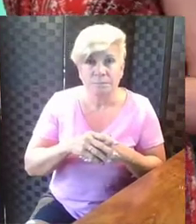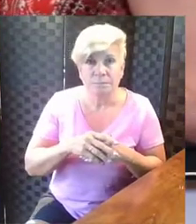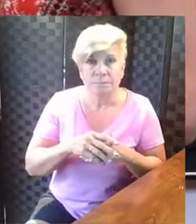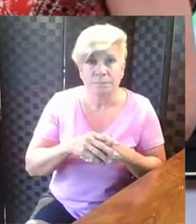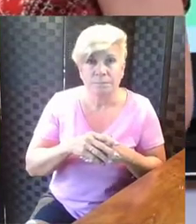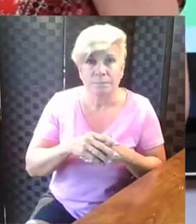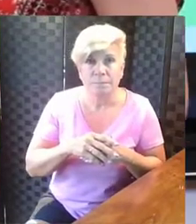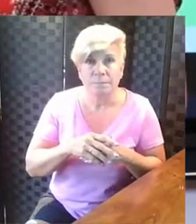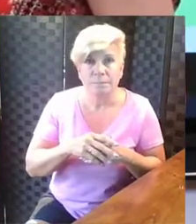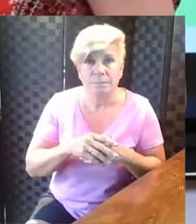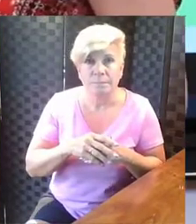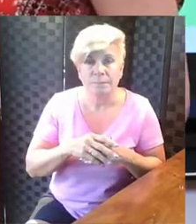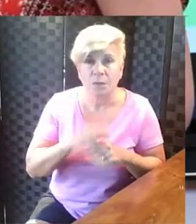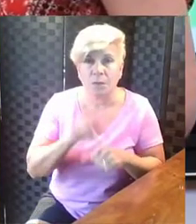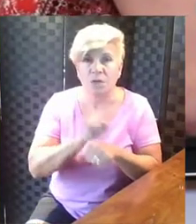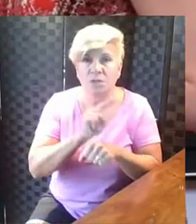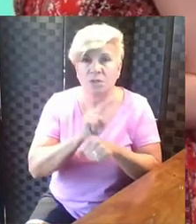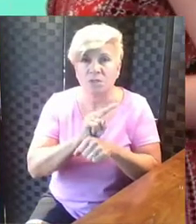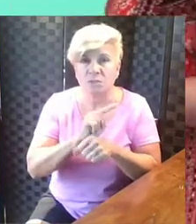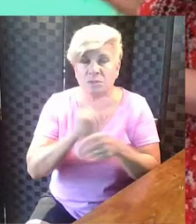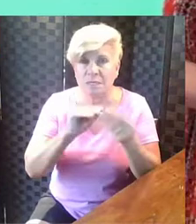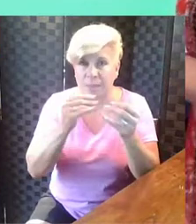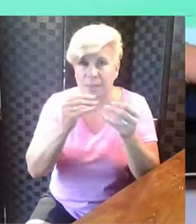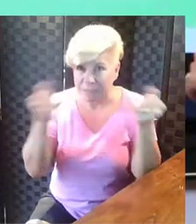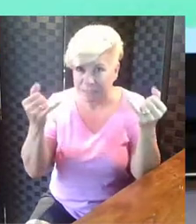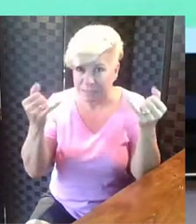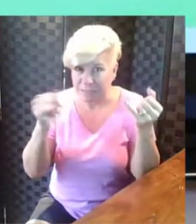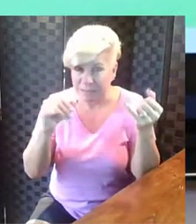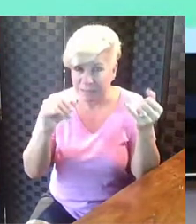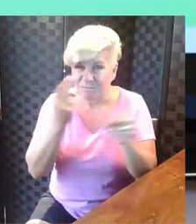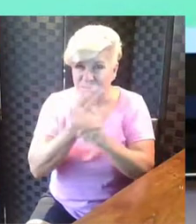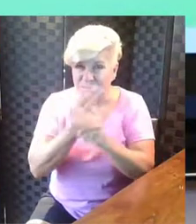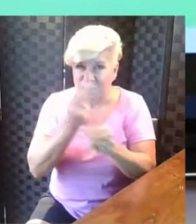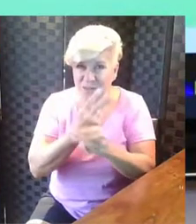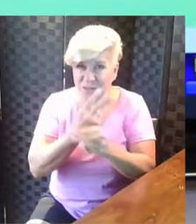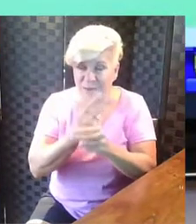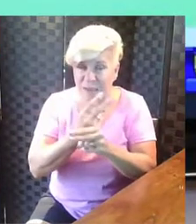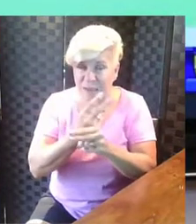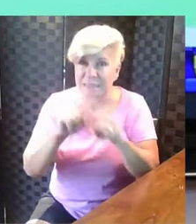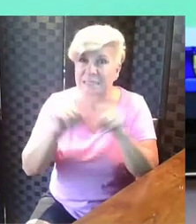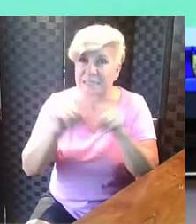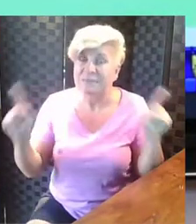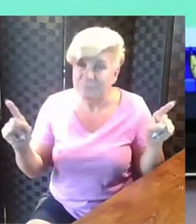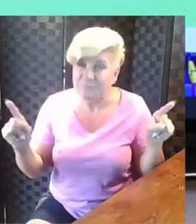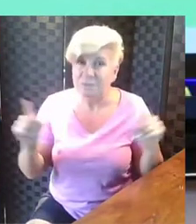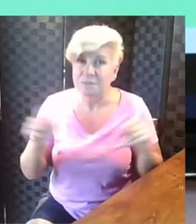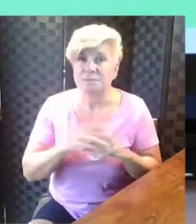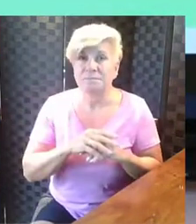We can use an equation to find out the difference.